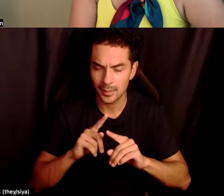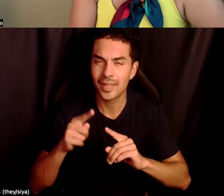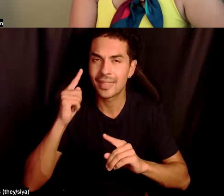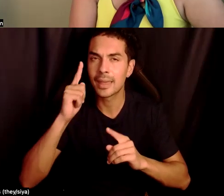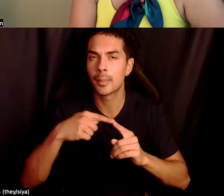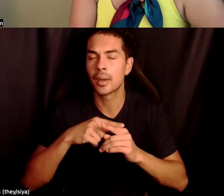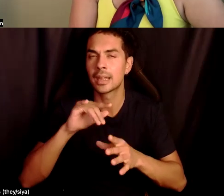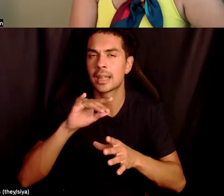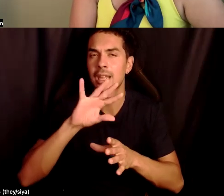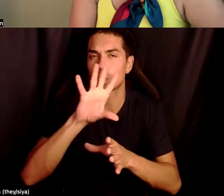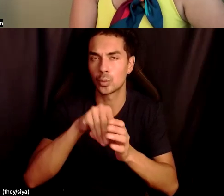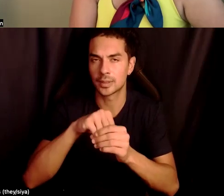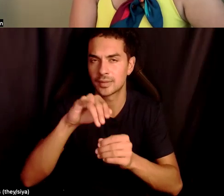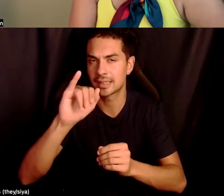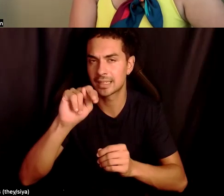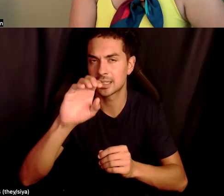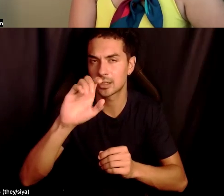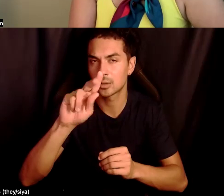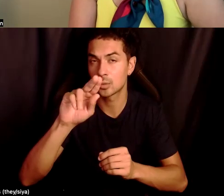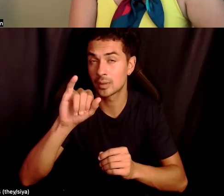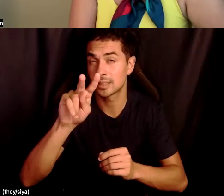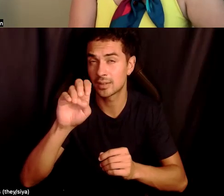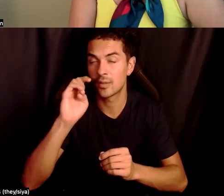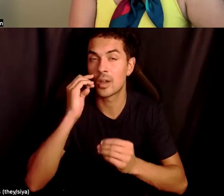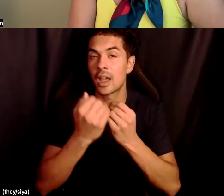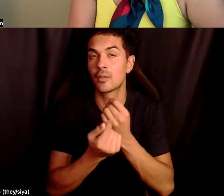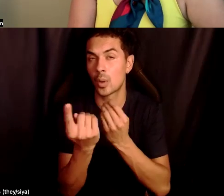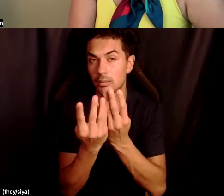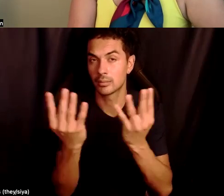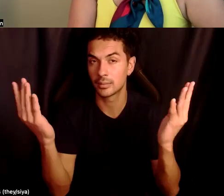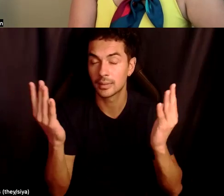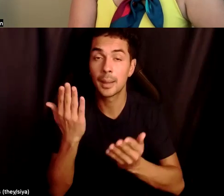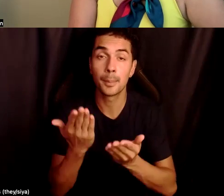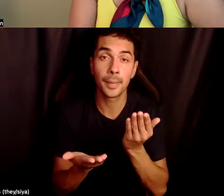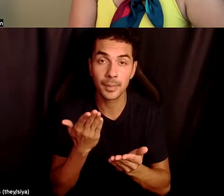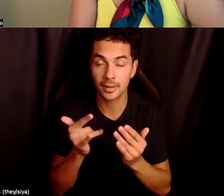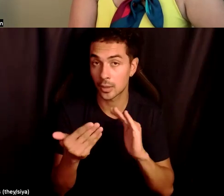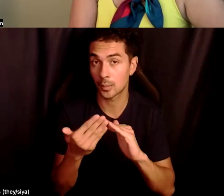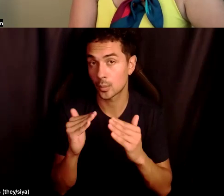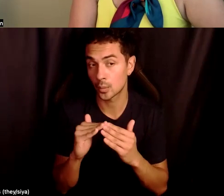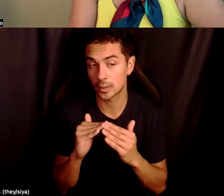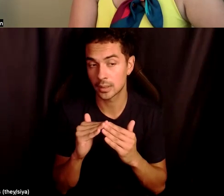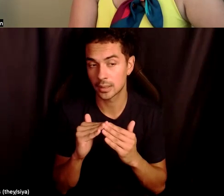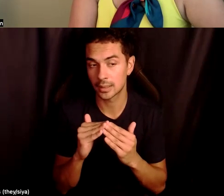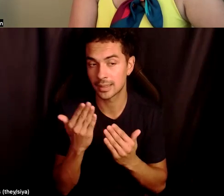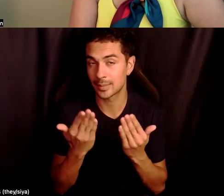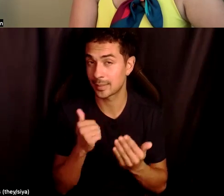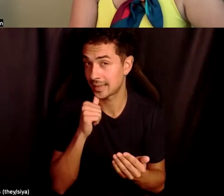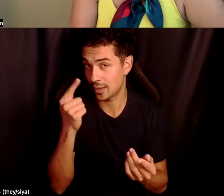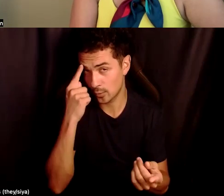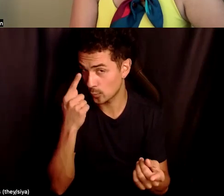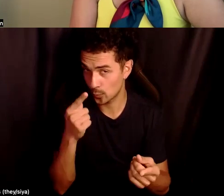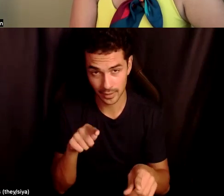to everyone, you know, and some, you know, sometimes maybe, um, the community might not agree